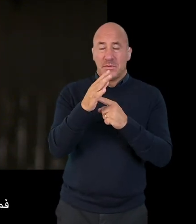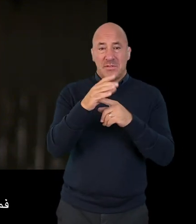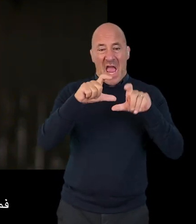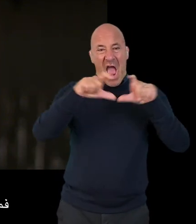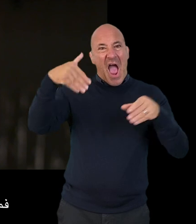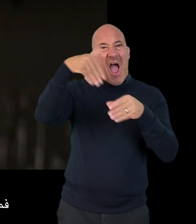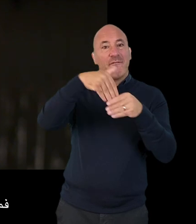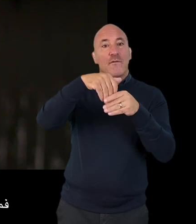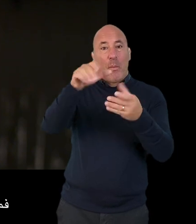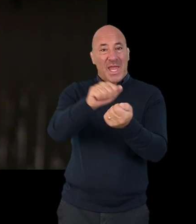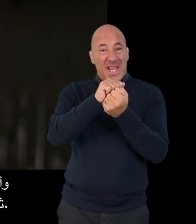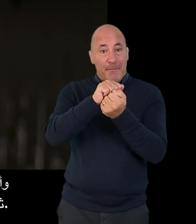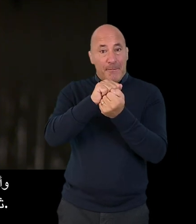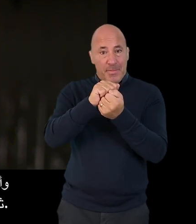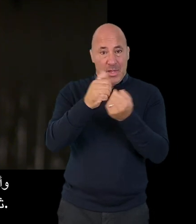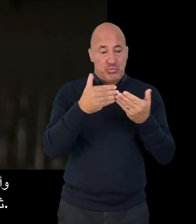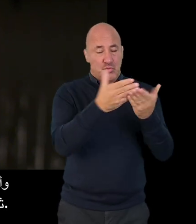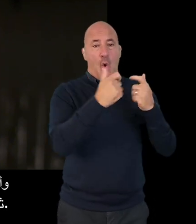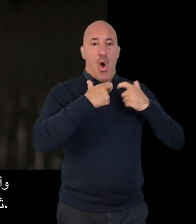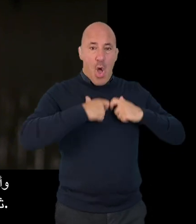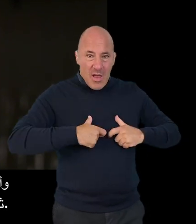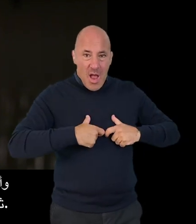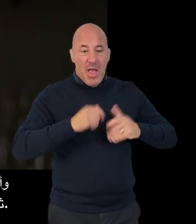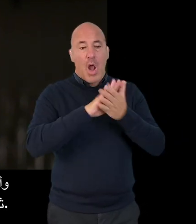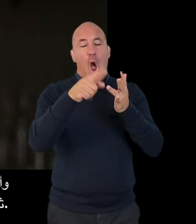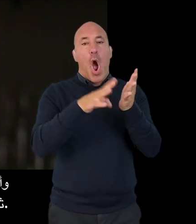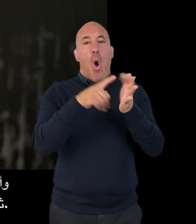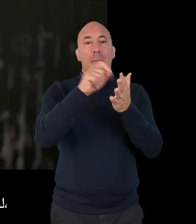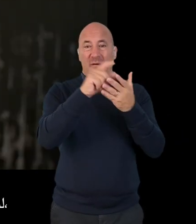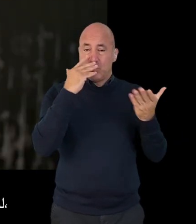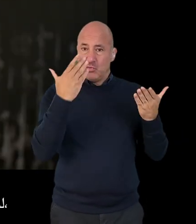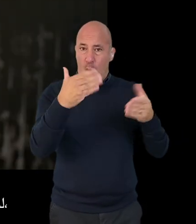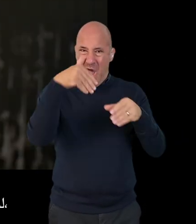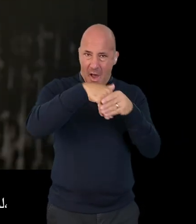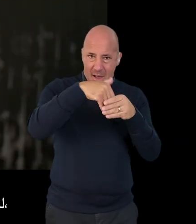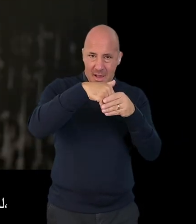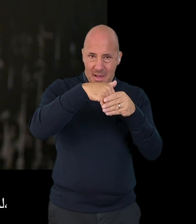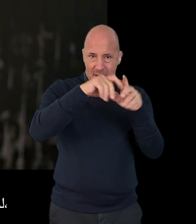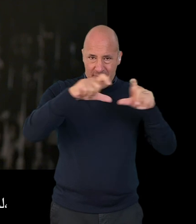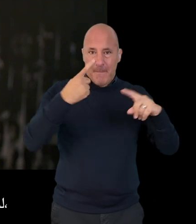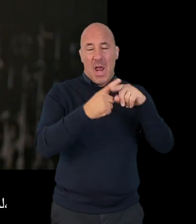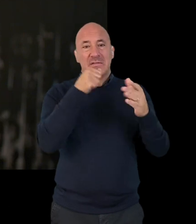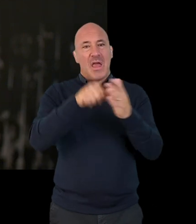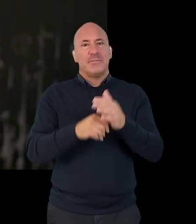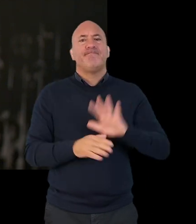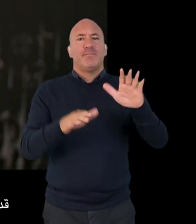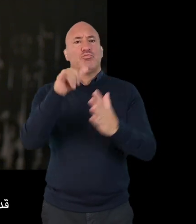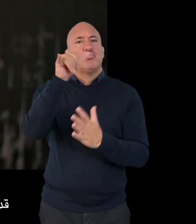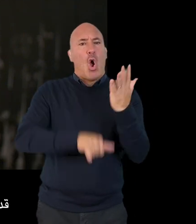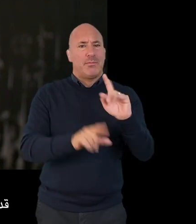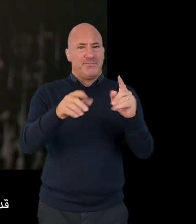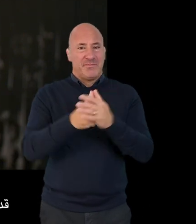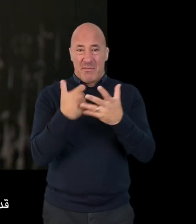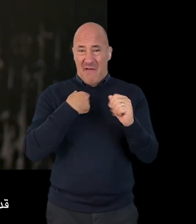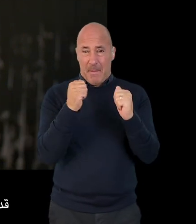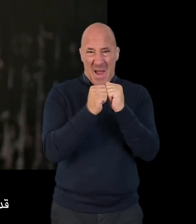important that you keep the envelope with you and you show it to your lawyer and then to the home office. Let's now look at documentary evidence. It may be